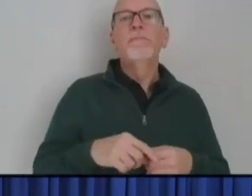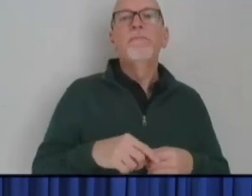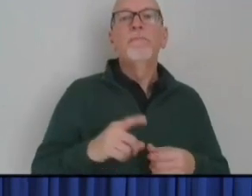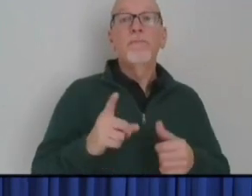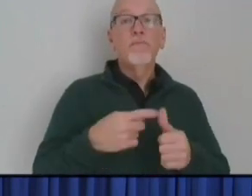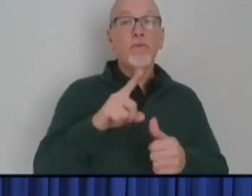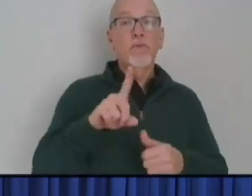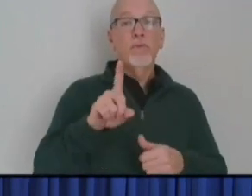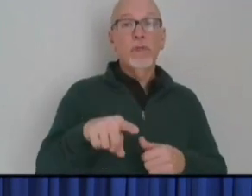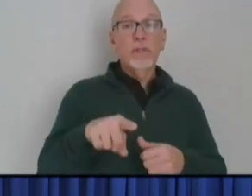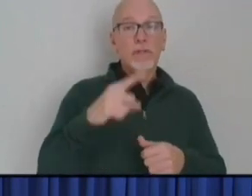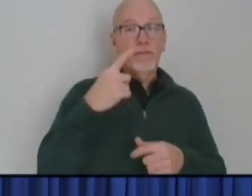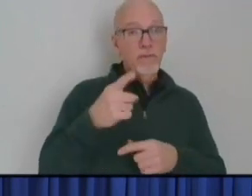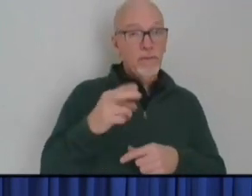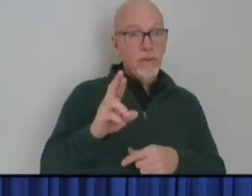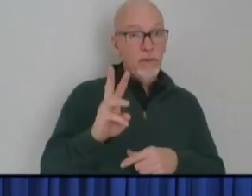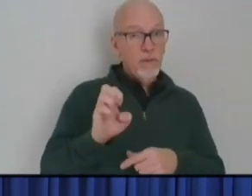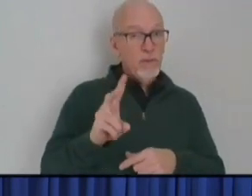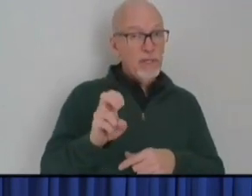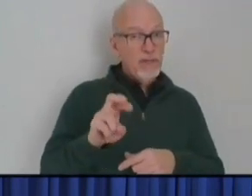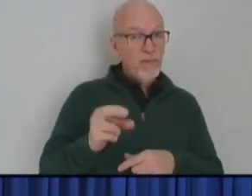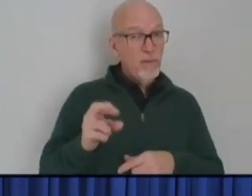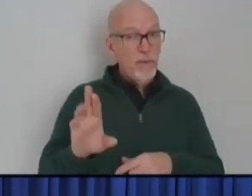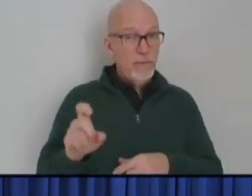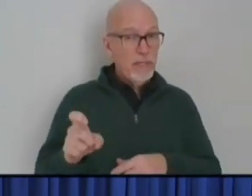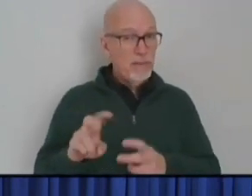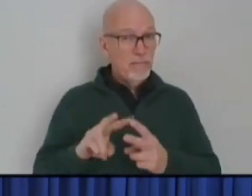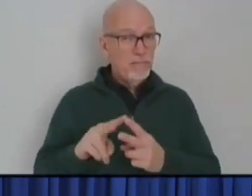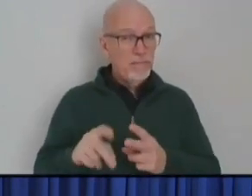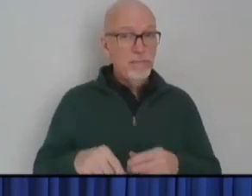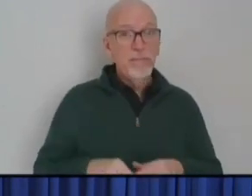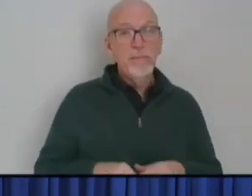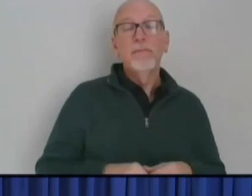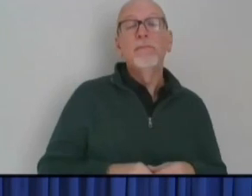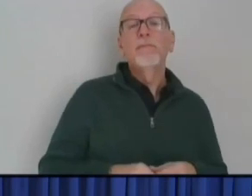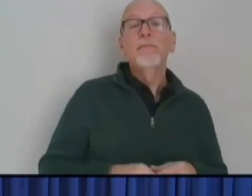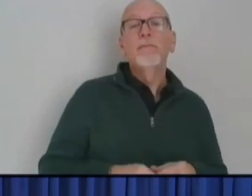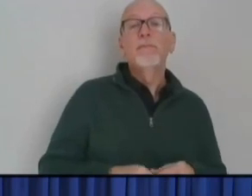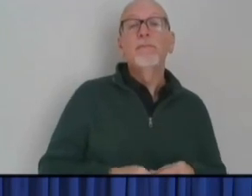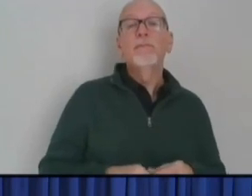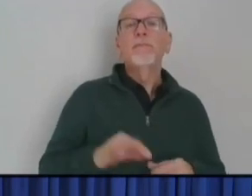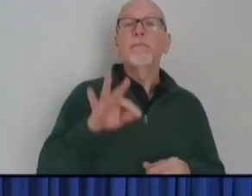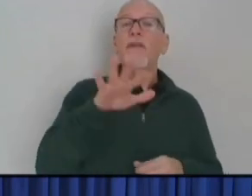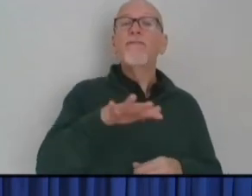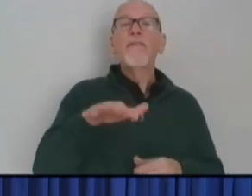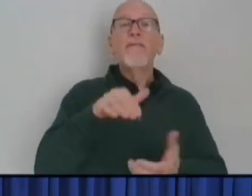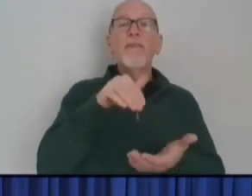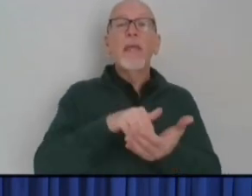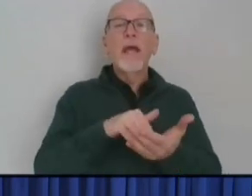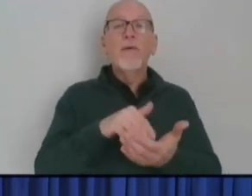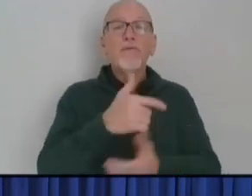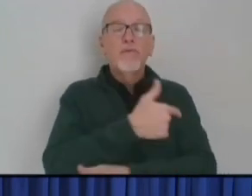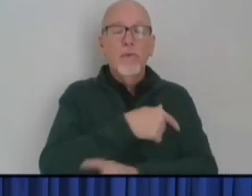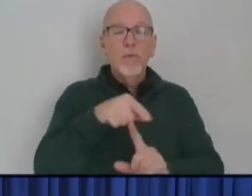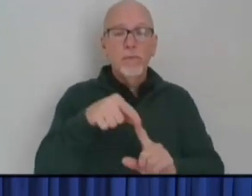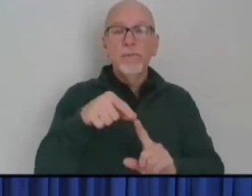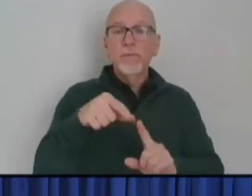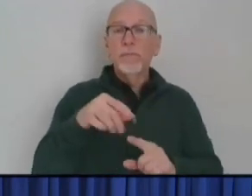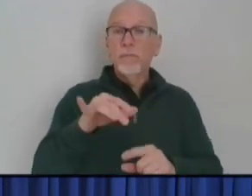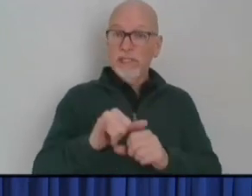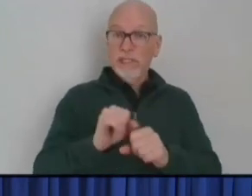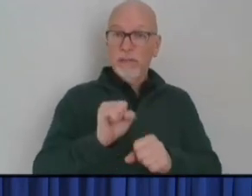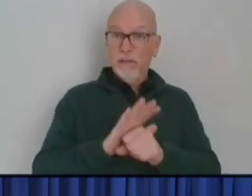probably for Dr. Weaver or Dr. Box. If the 55,000-plus doses, is that going to be sufficient